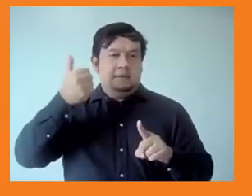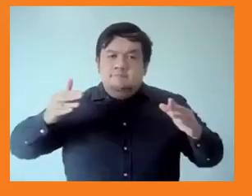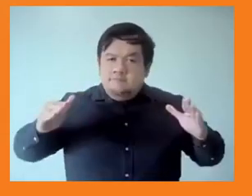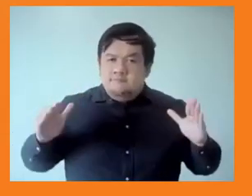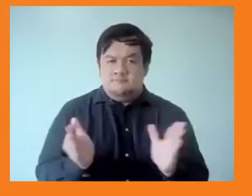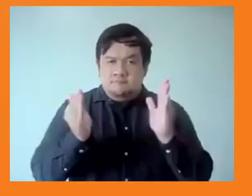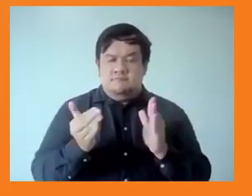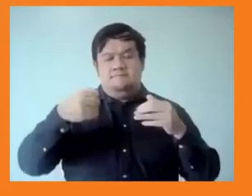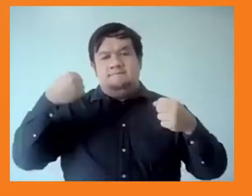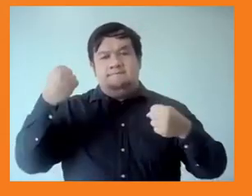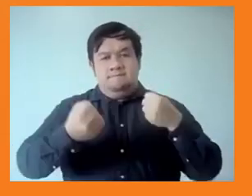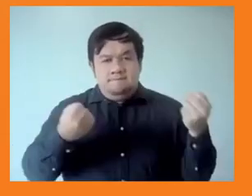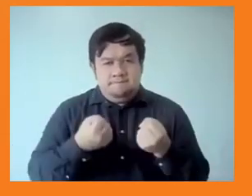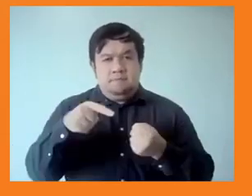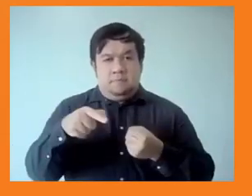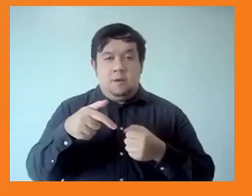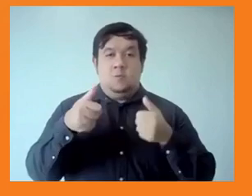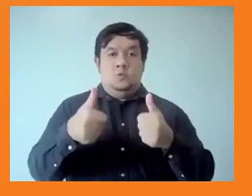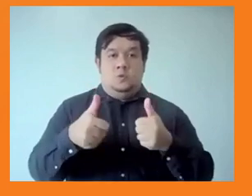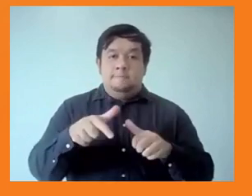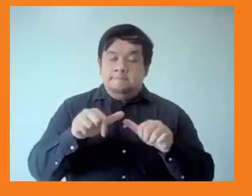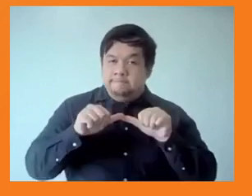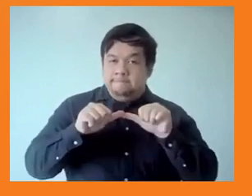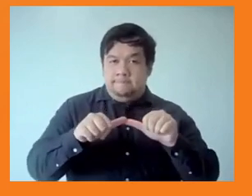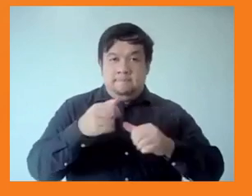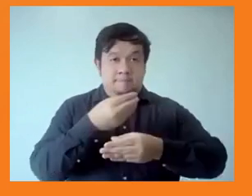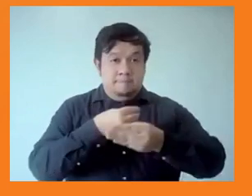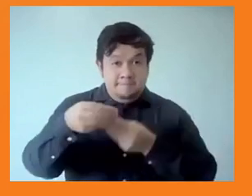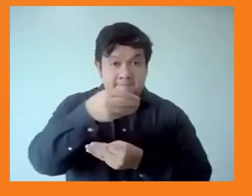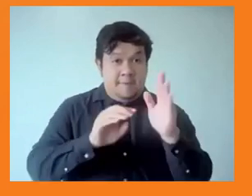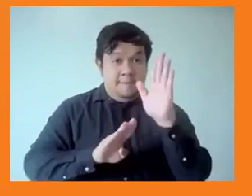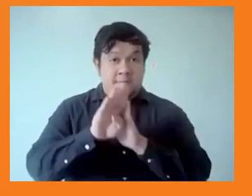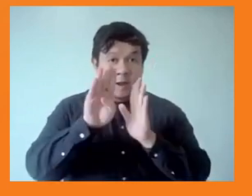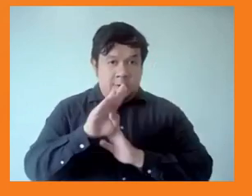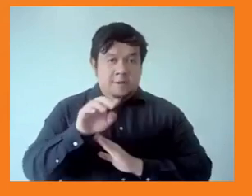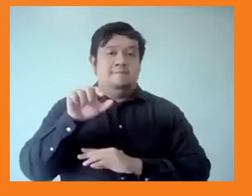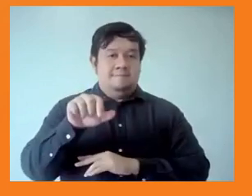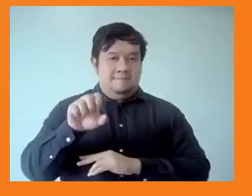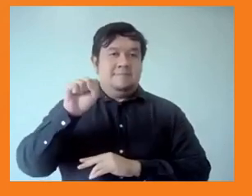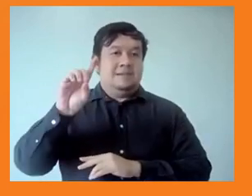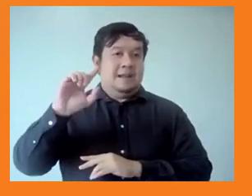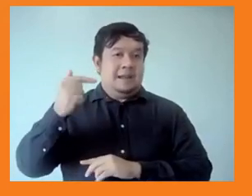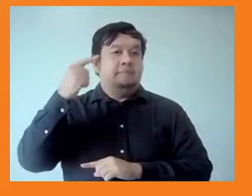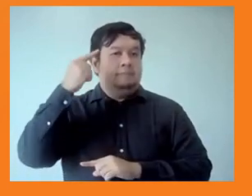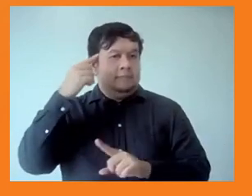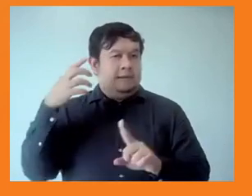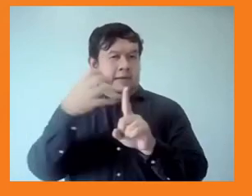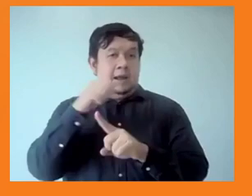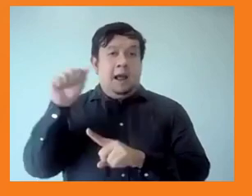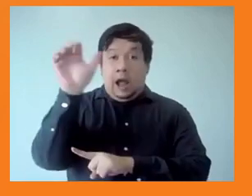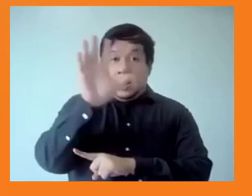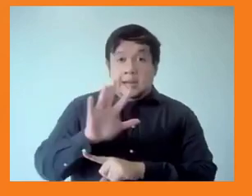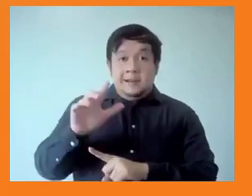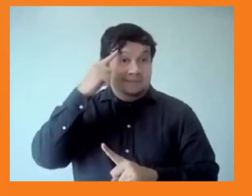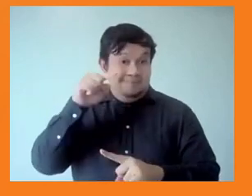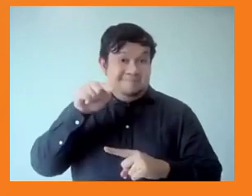to end extreme poverty and reducing inequality will not be met in Asia by the deadline of 2030. The pandemic should have been a